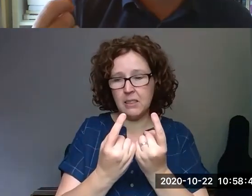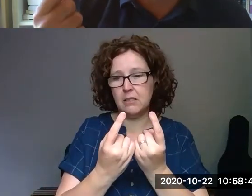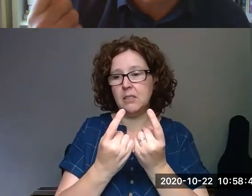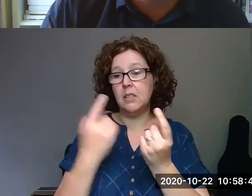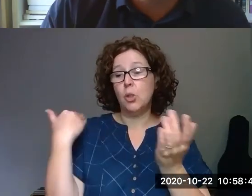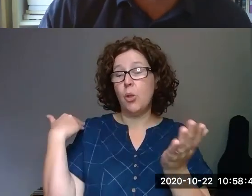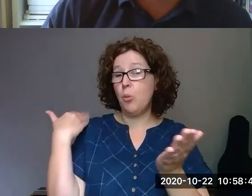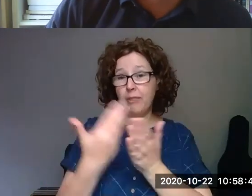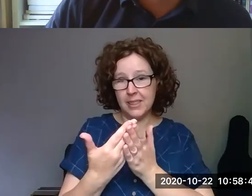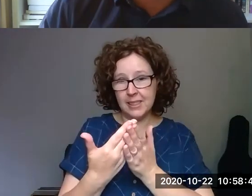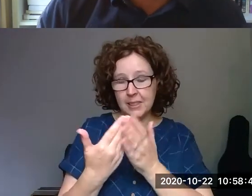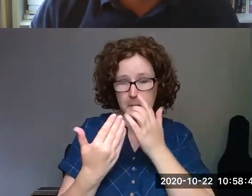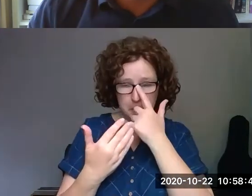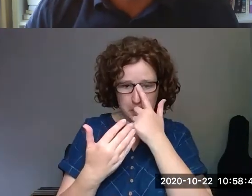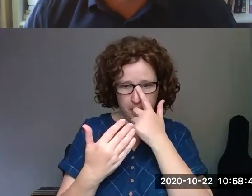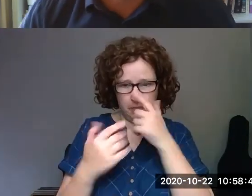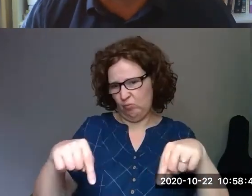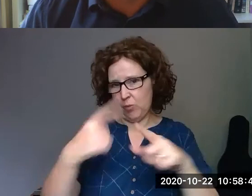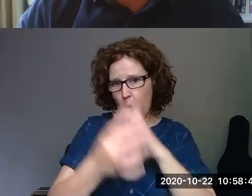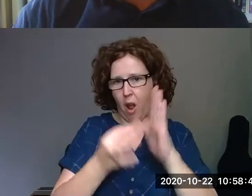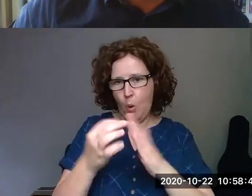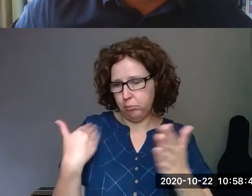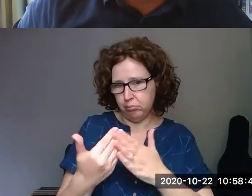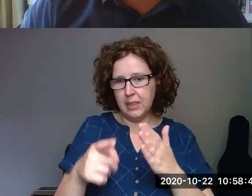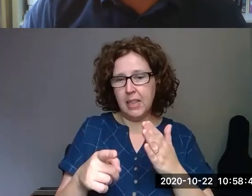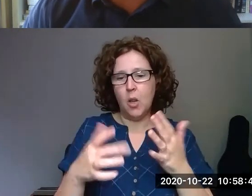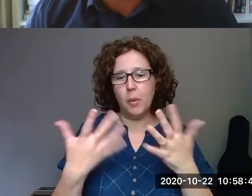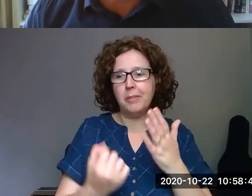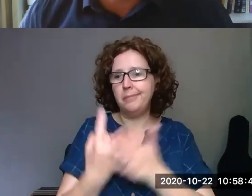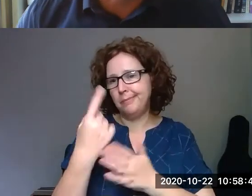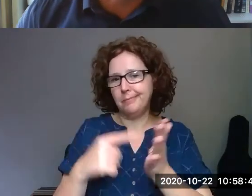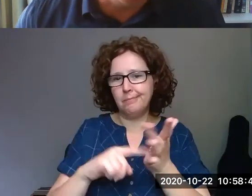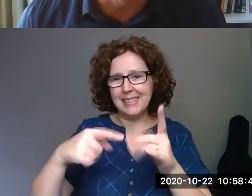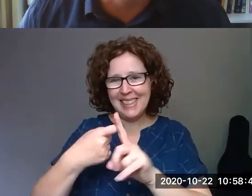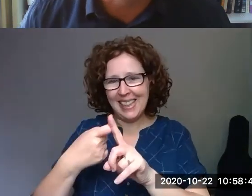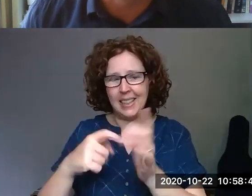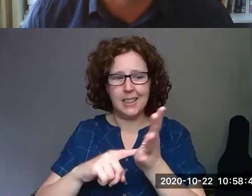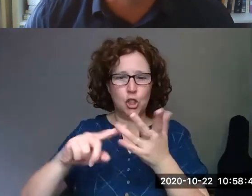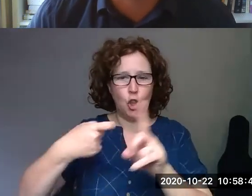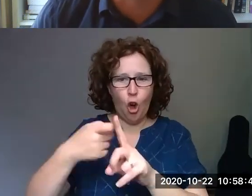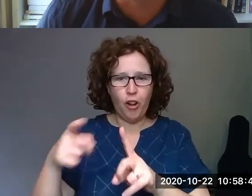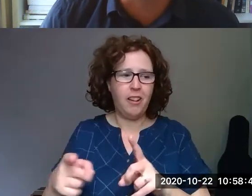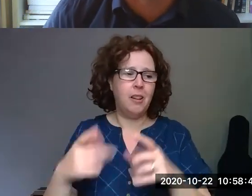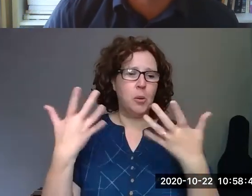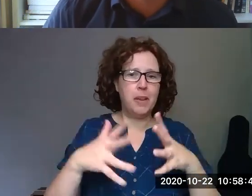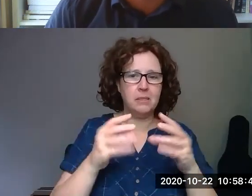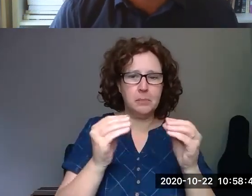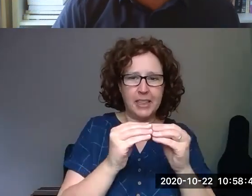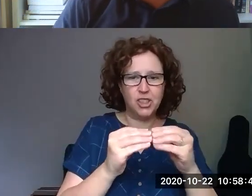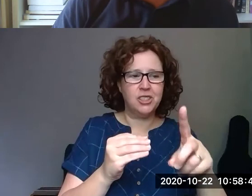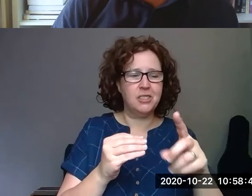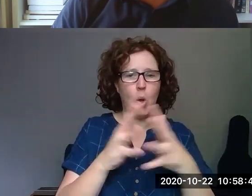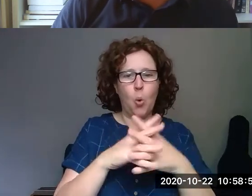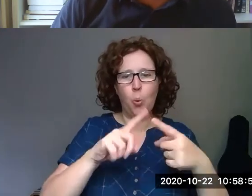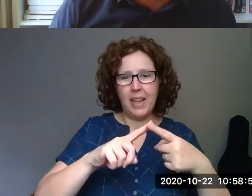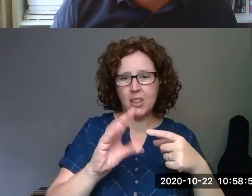we've now and again mentioned okay we've mentioned ticked up we've mentioned we chat you know we've mentioned some of those most social media channels, but my